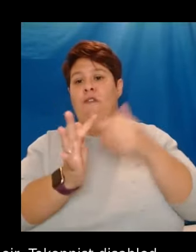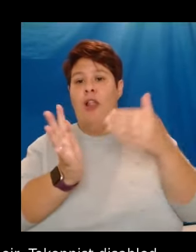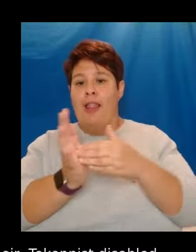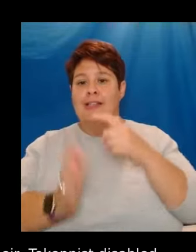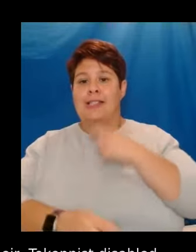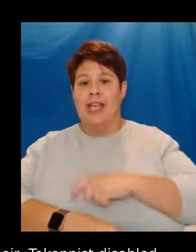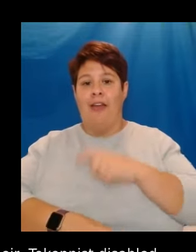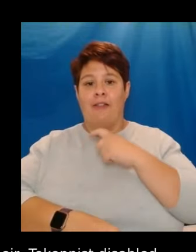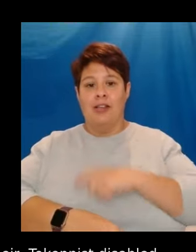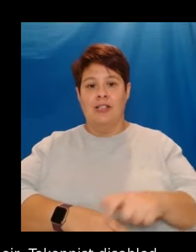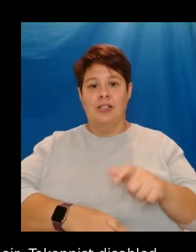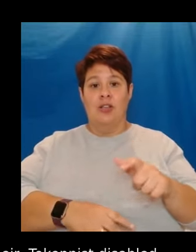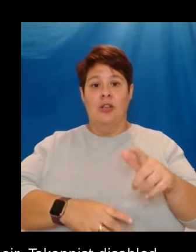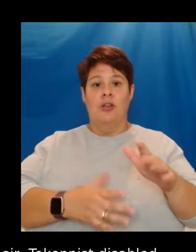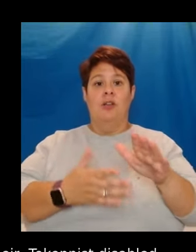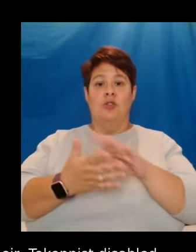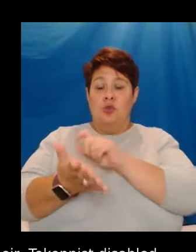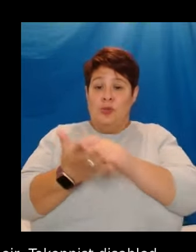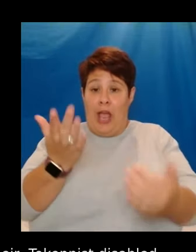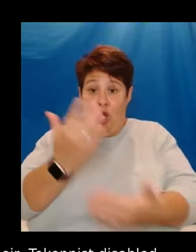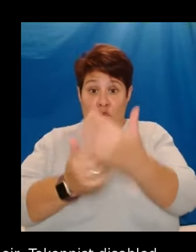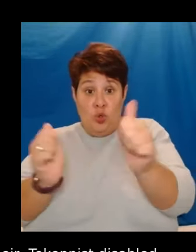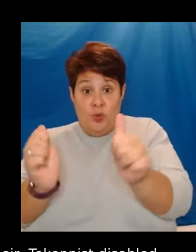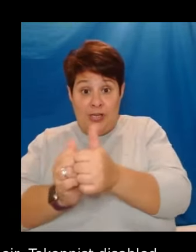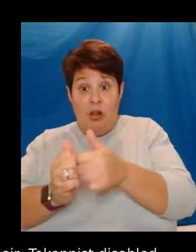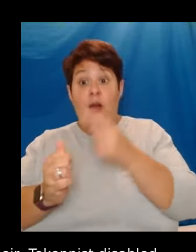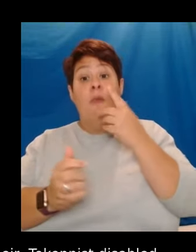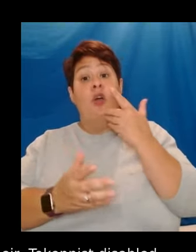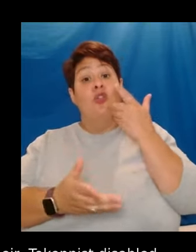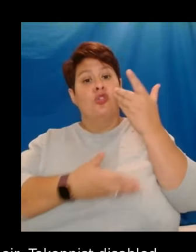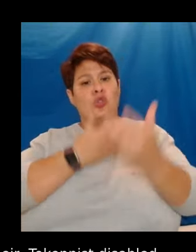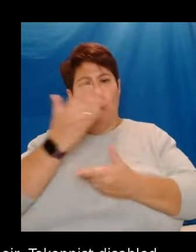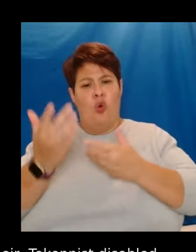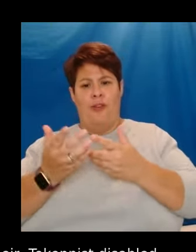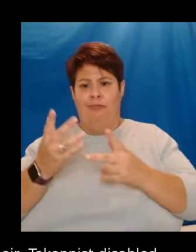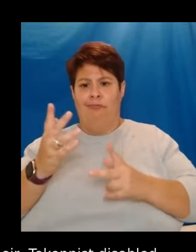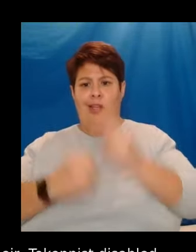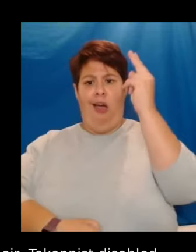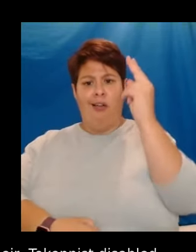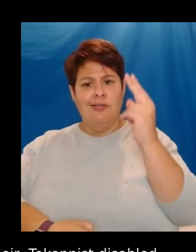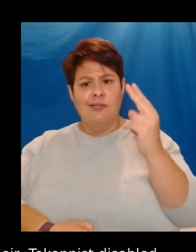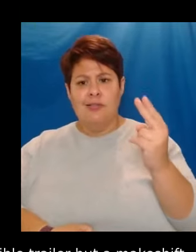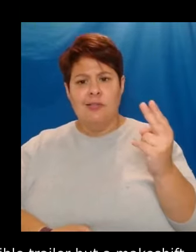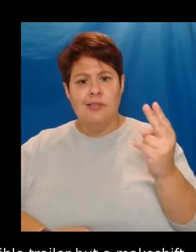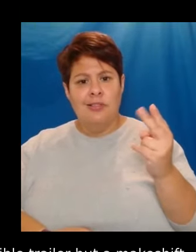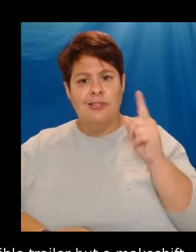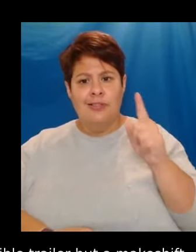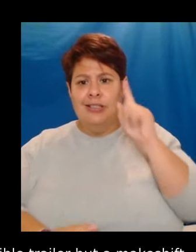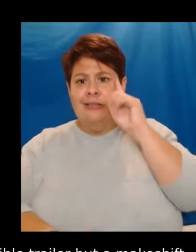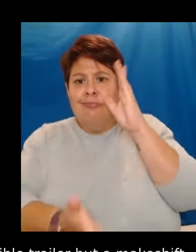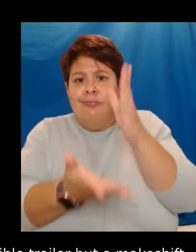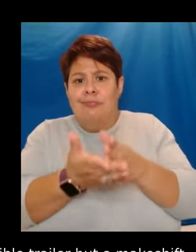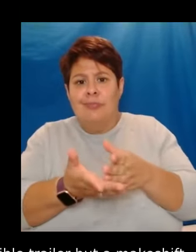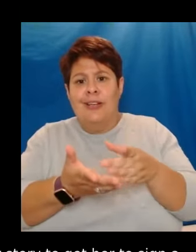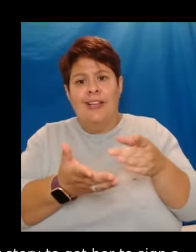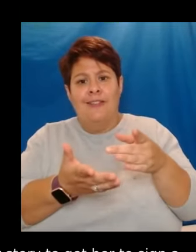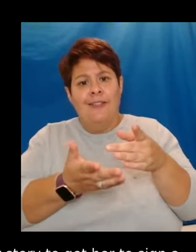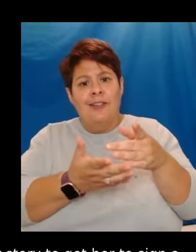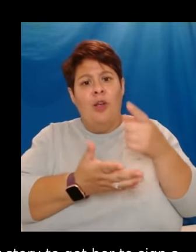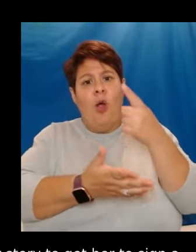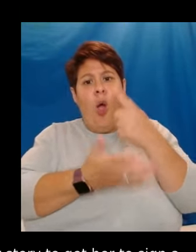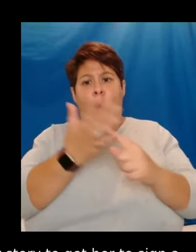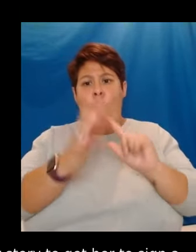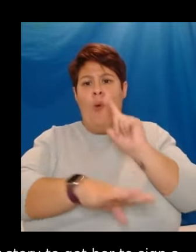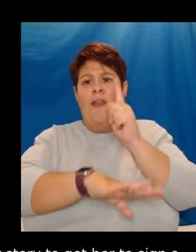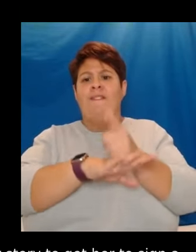get her to sign a new deal, but this storyline was soon cut. She believes that it was only filmed to satisfy her